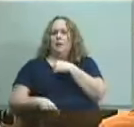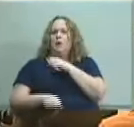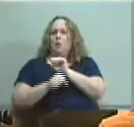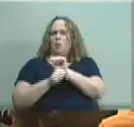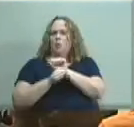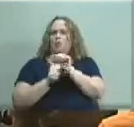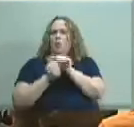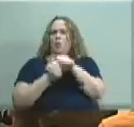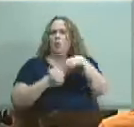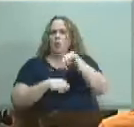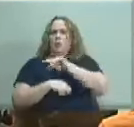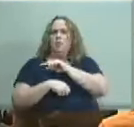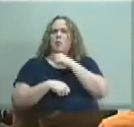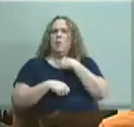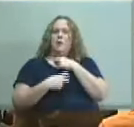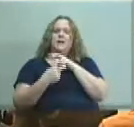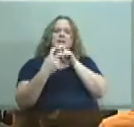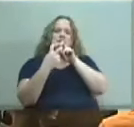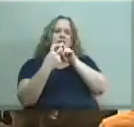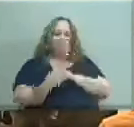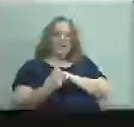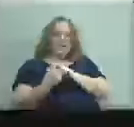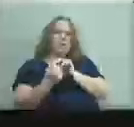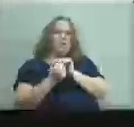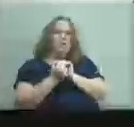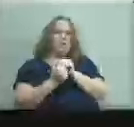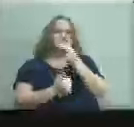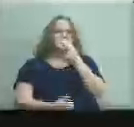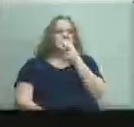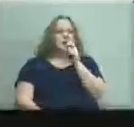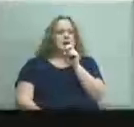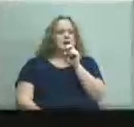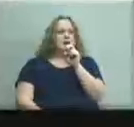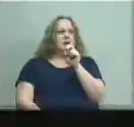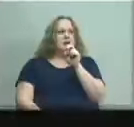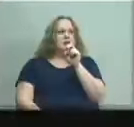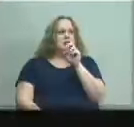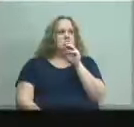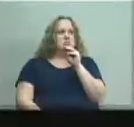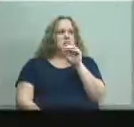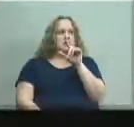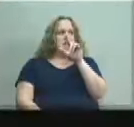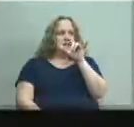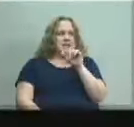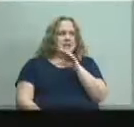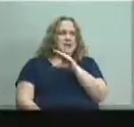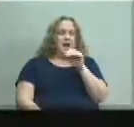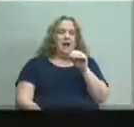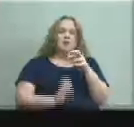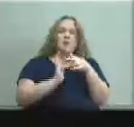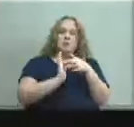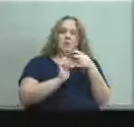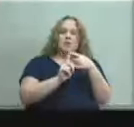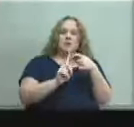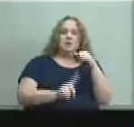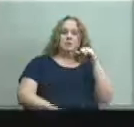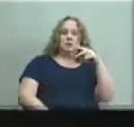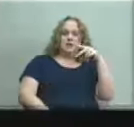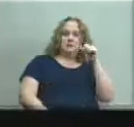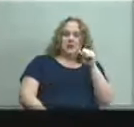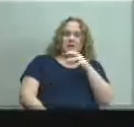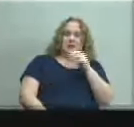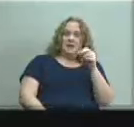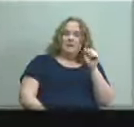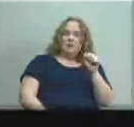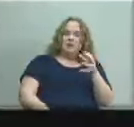we sat down with the helmsley foundation representatives from jcps and from metro louisville letting them know our commitment if they could